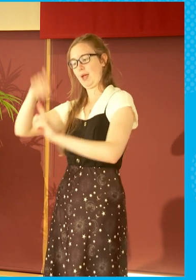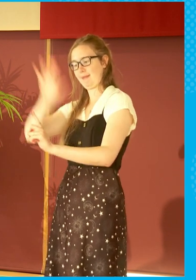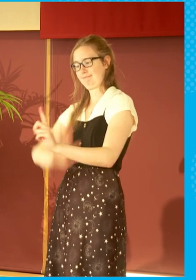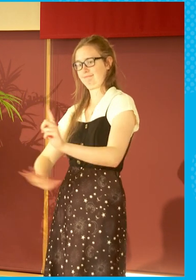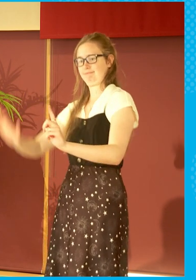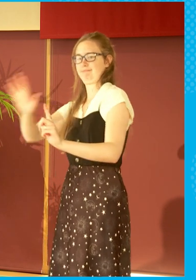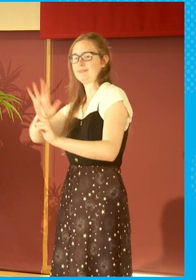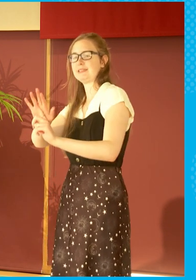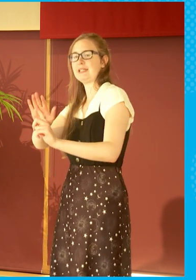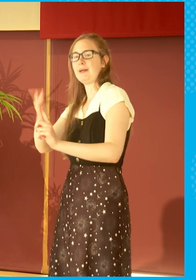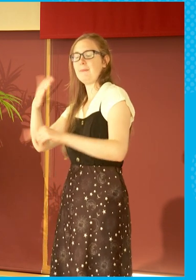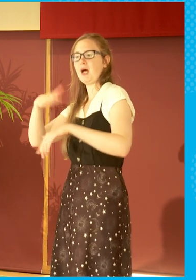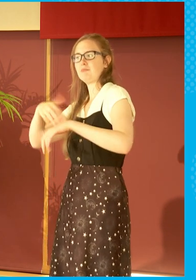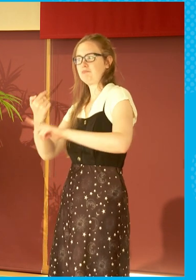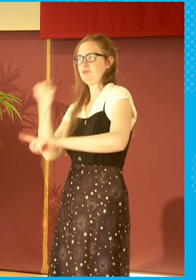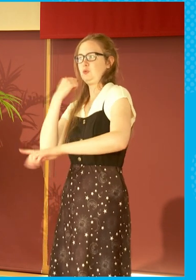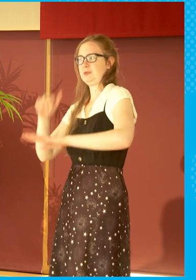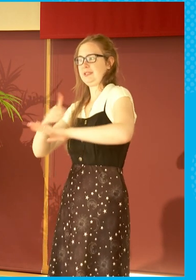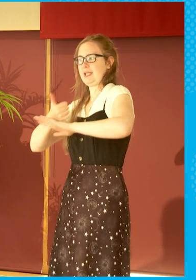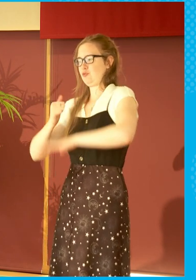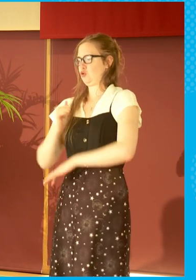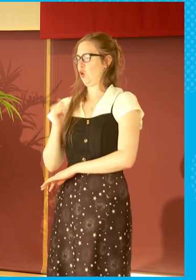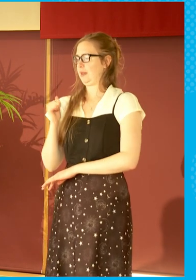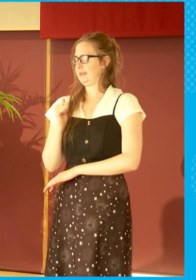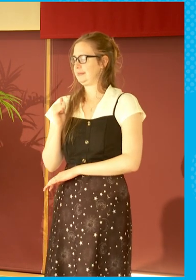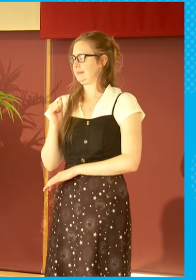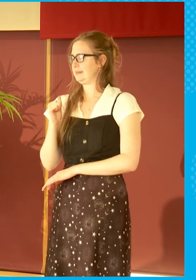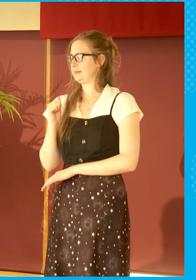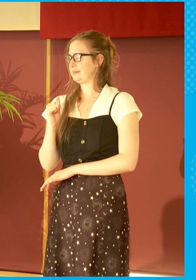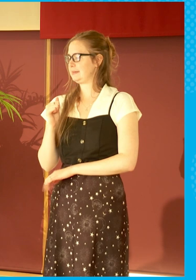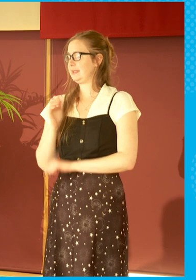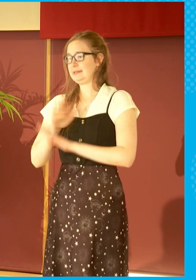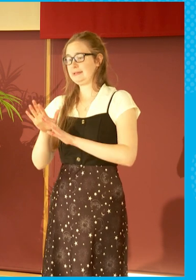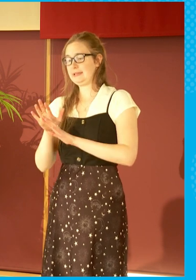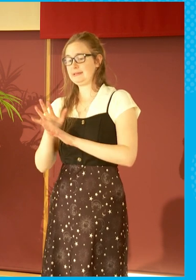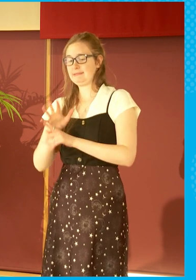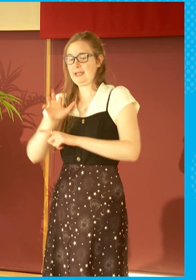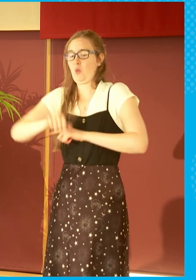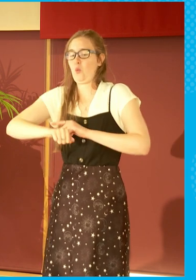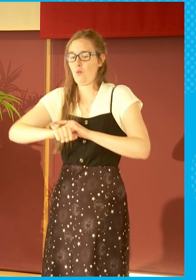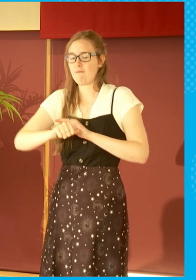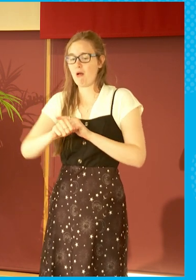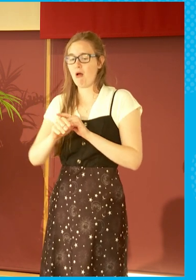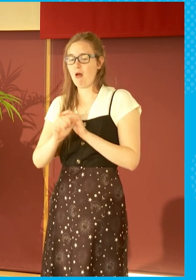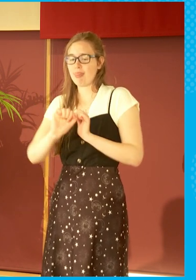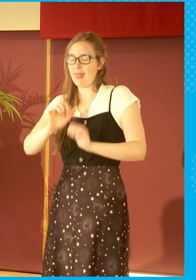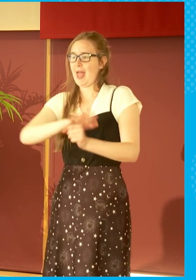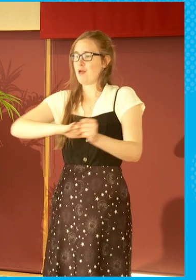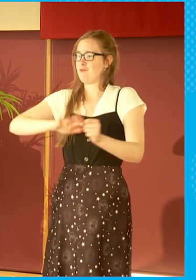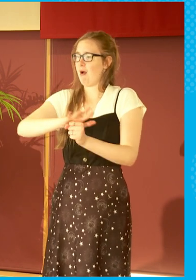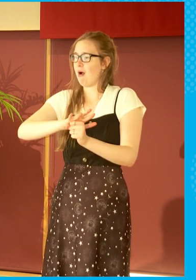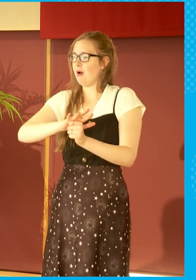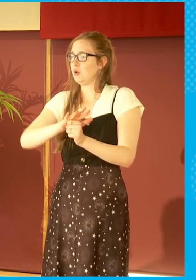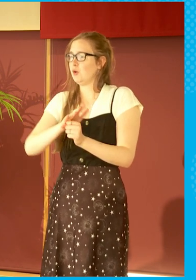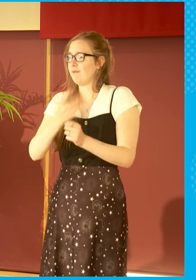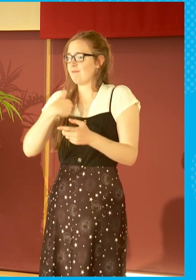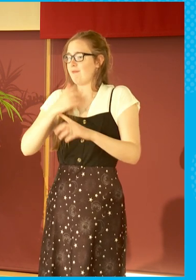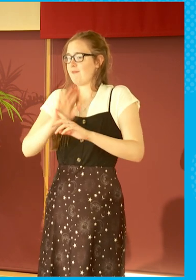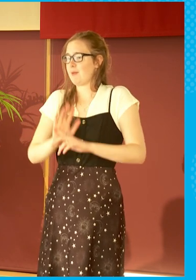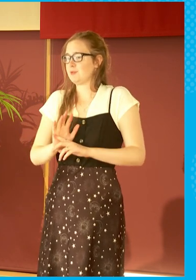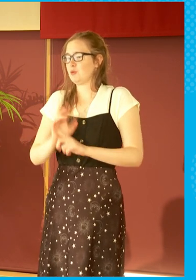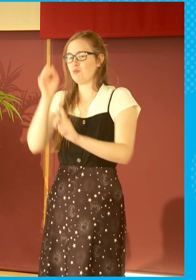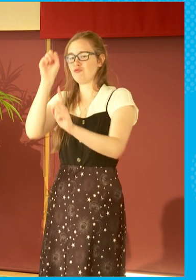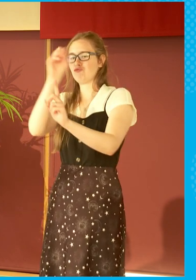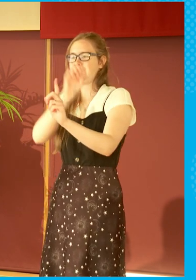at a time when Scotland actually did occupy that position. And in terms of the regional